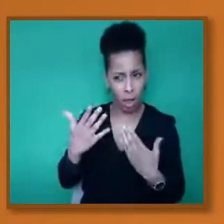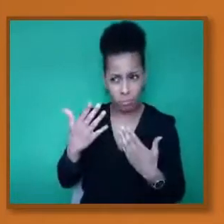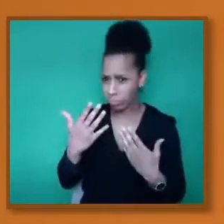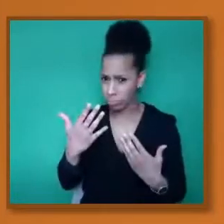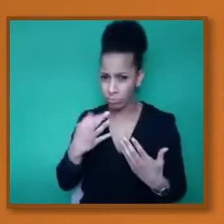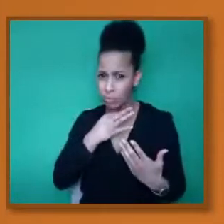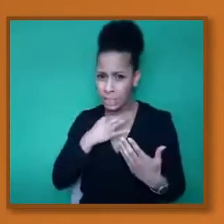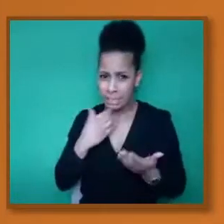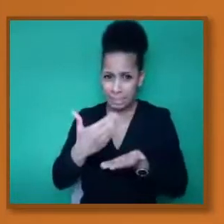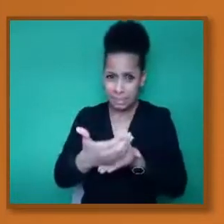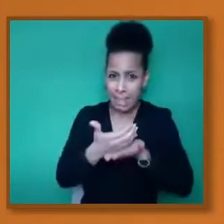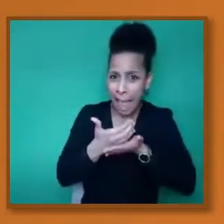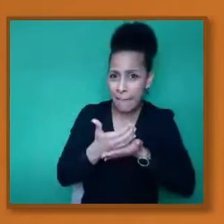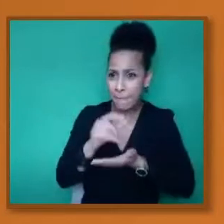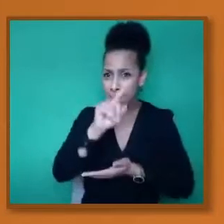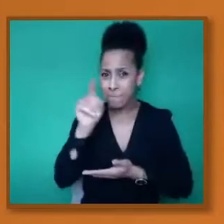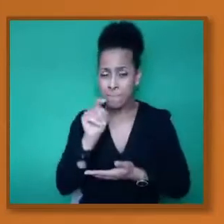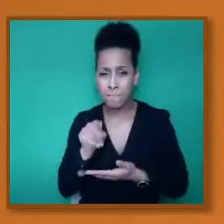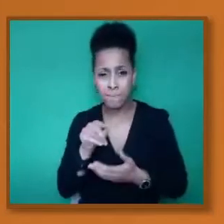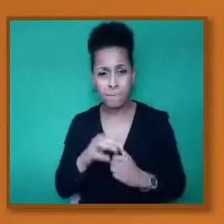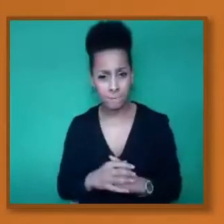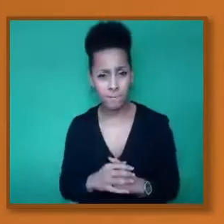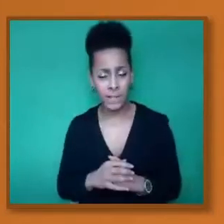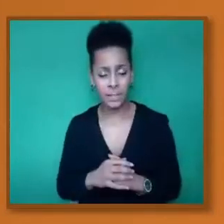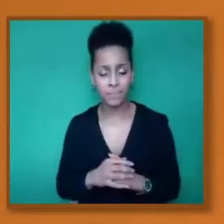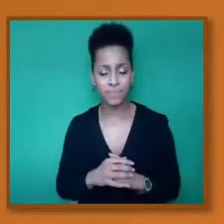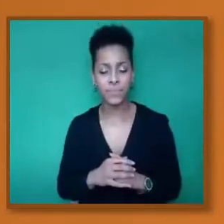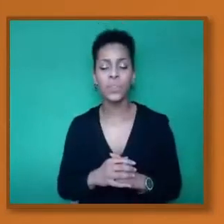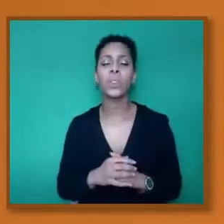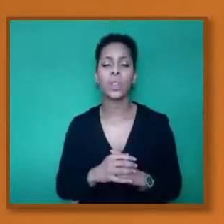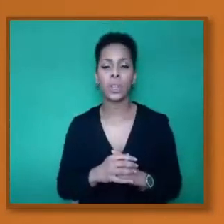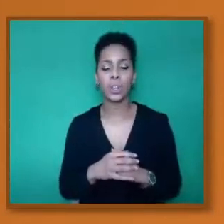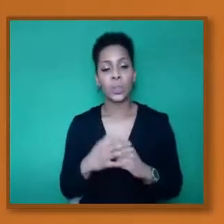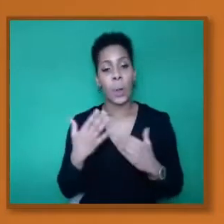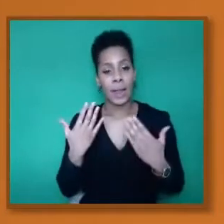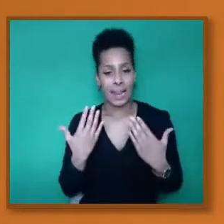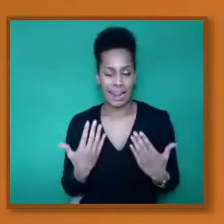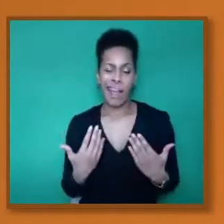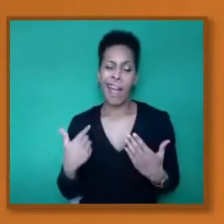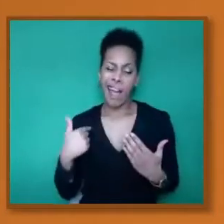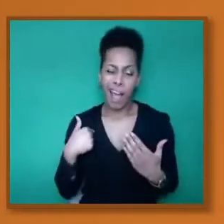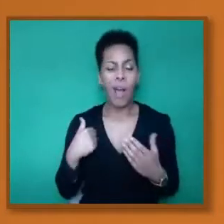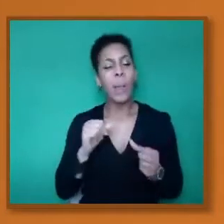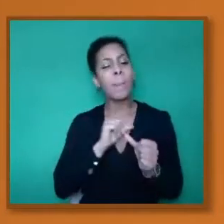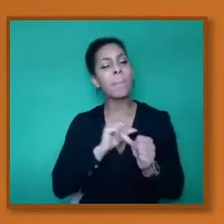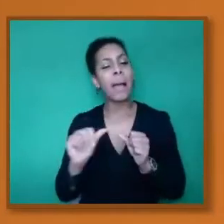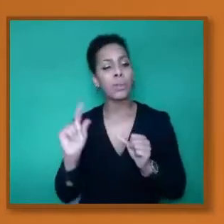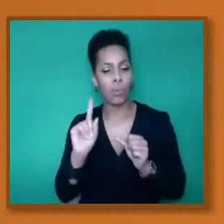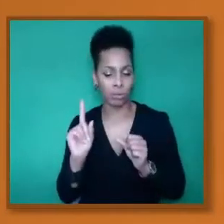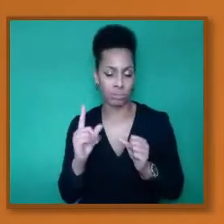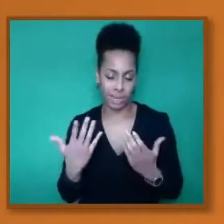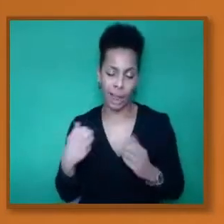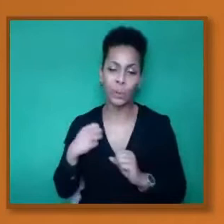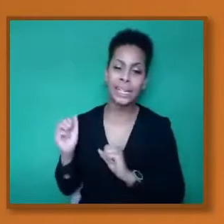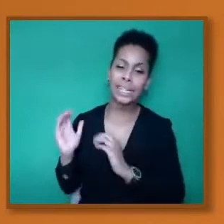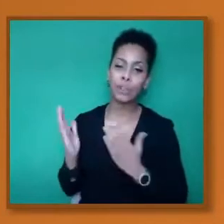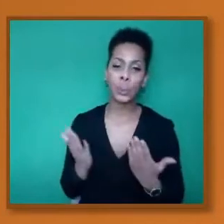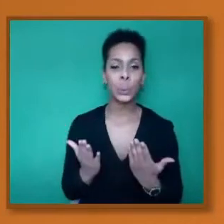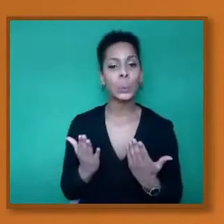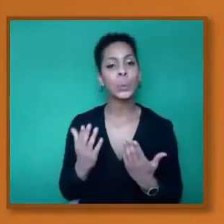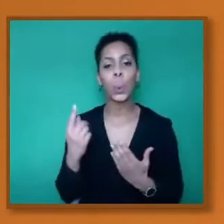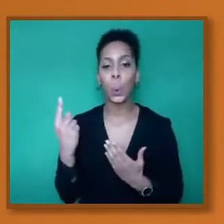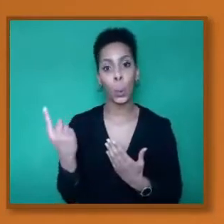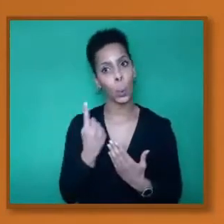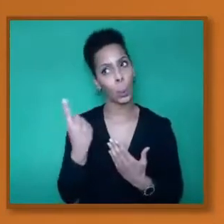issues. So without further ado, I will introduce, I think it's better to introduce you as I speak, as you